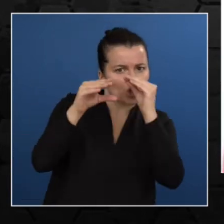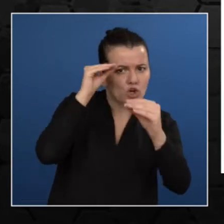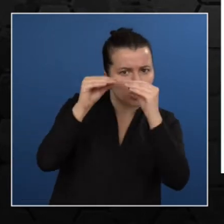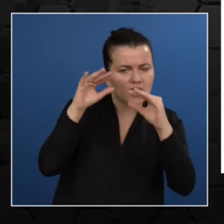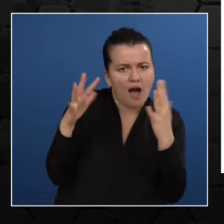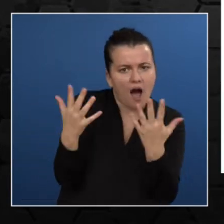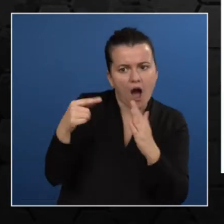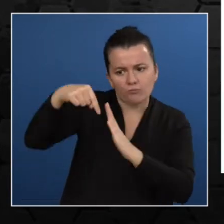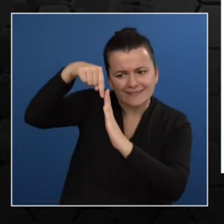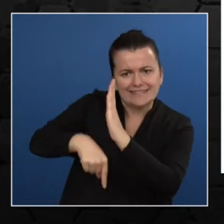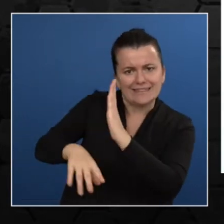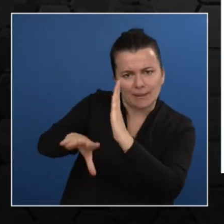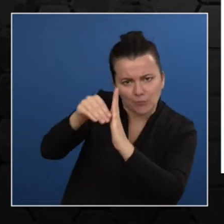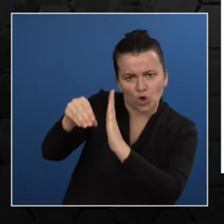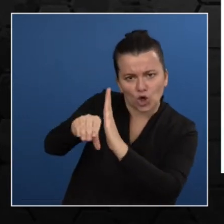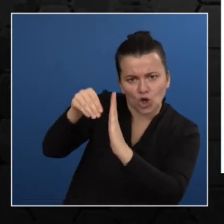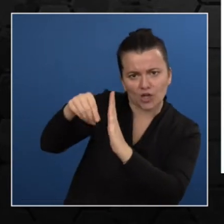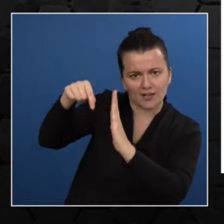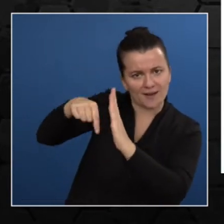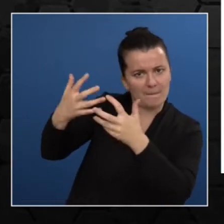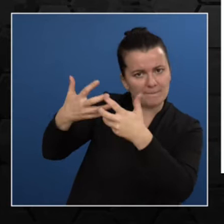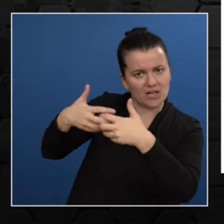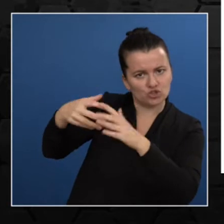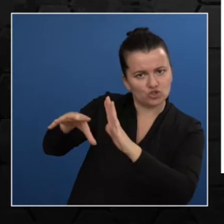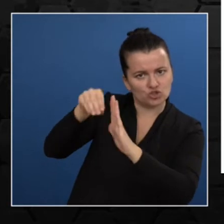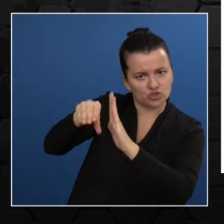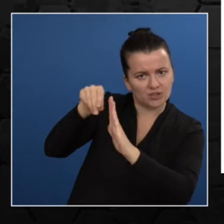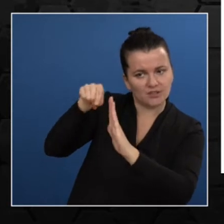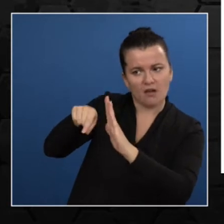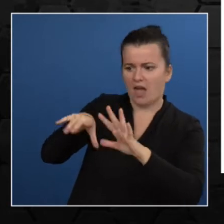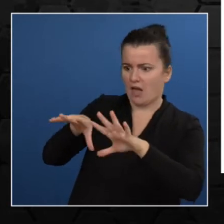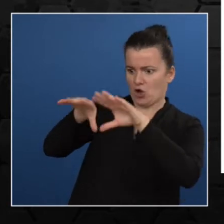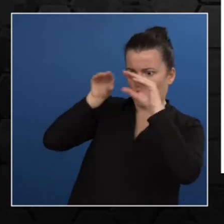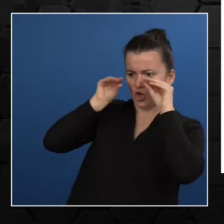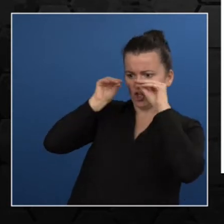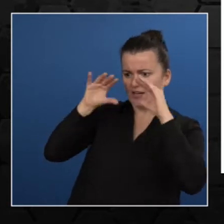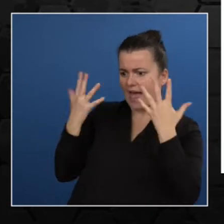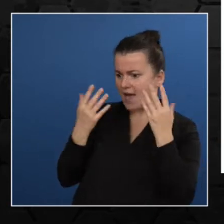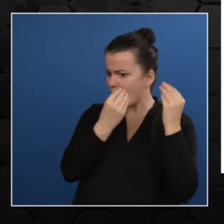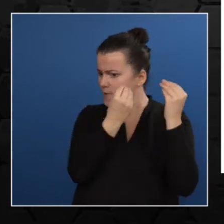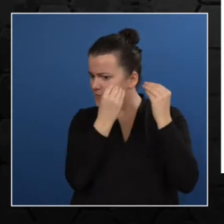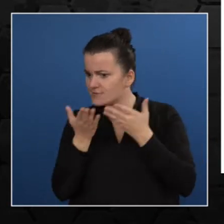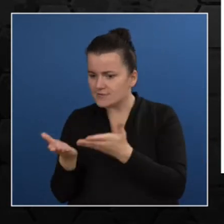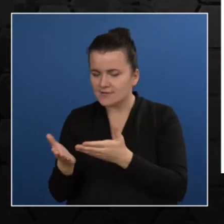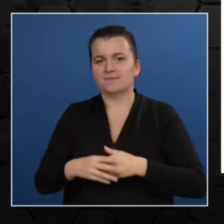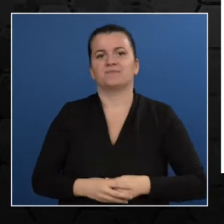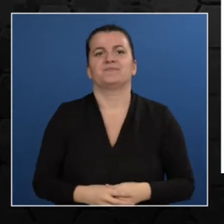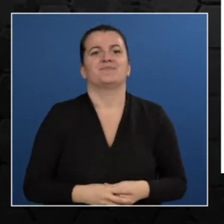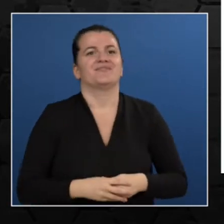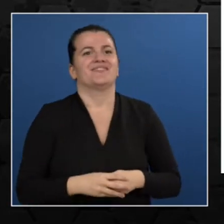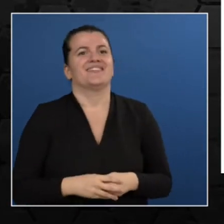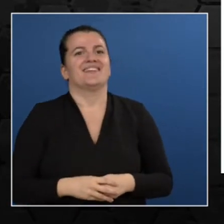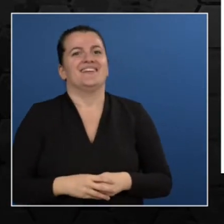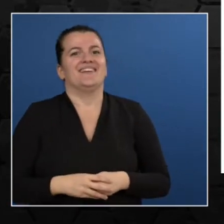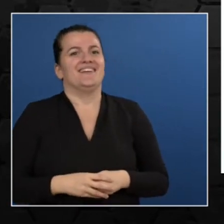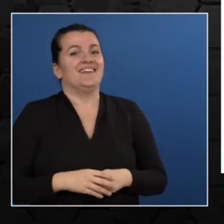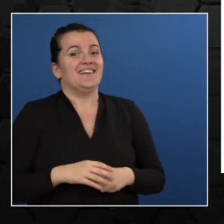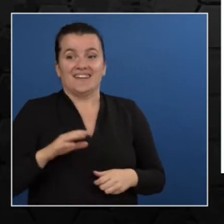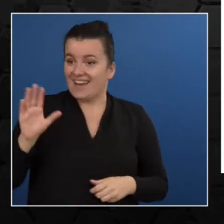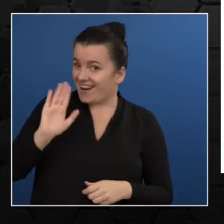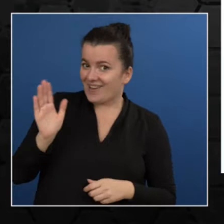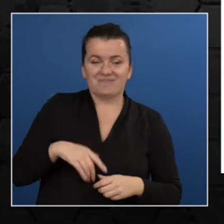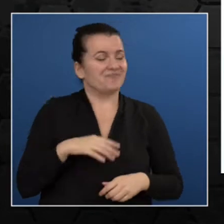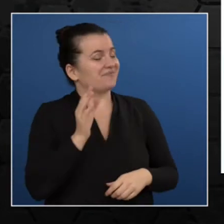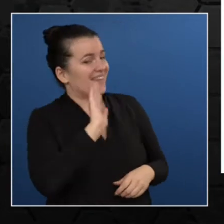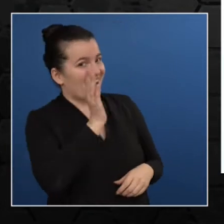Hi, Anam. Welcome to Globalize Twin Conference October edition. Hello. It's nice to meet you all. I'm really excited